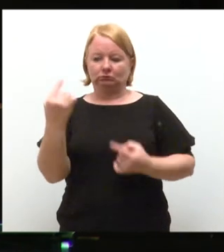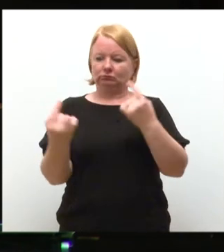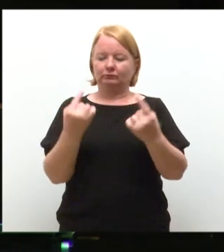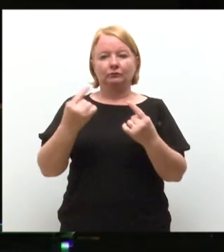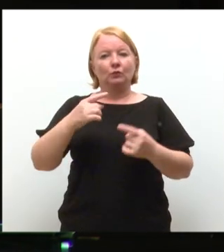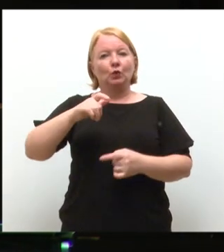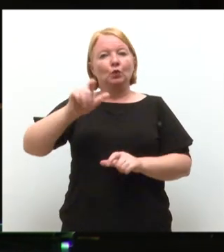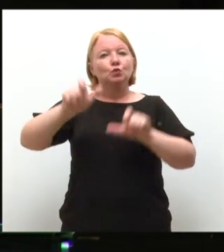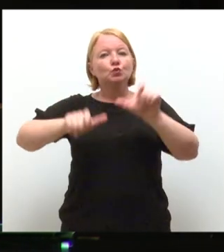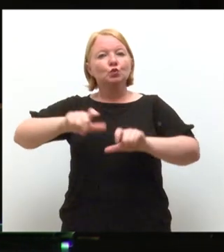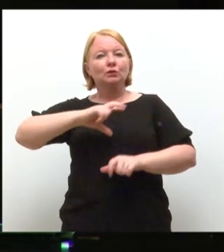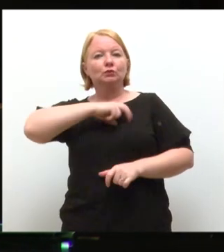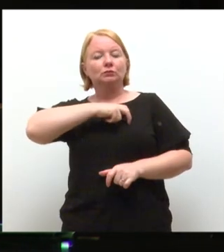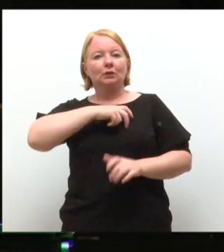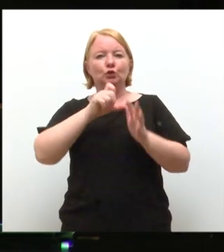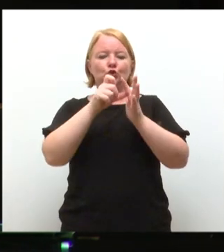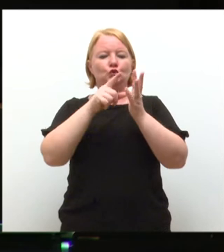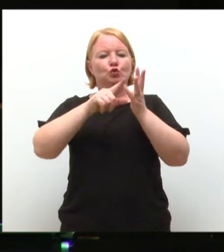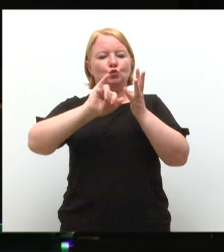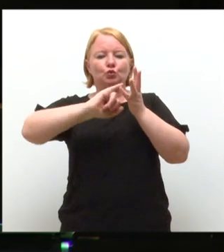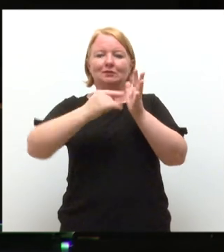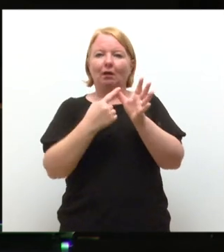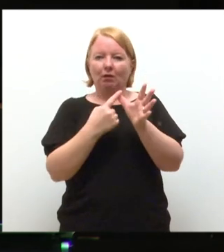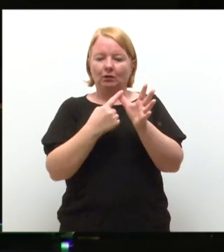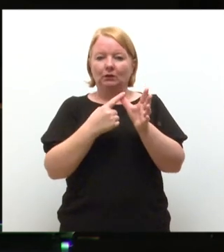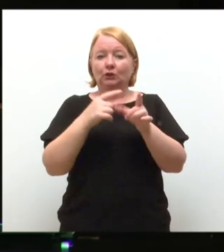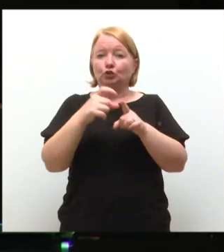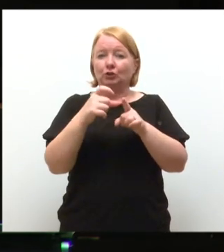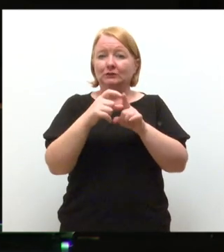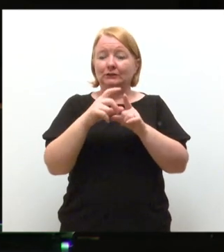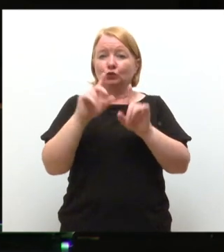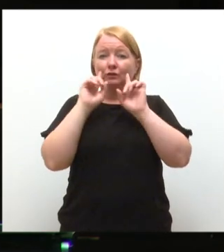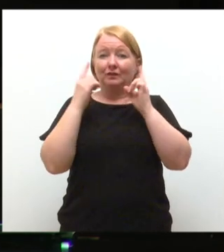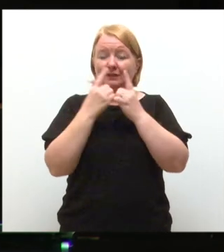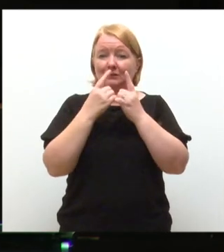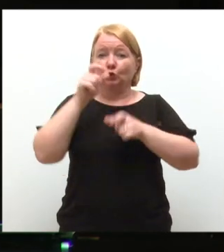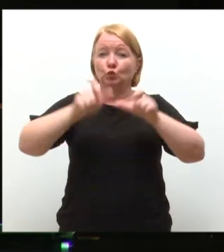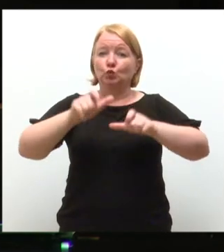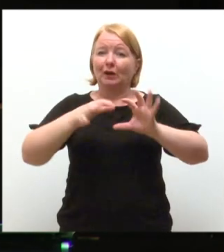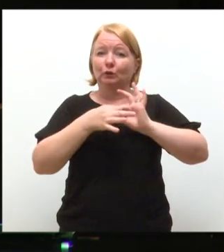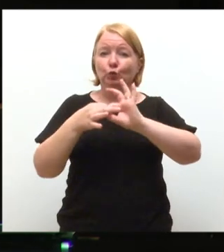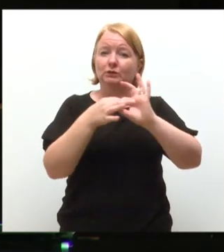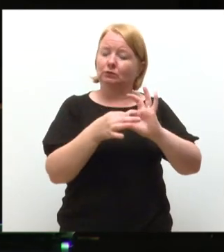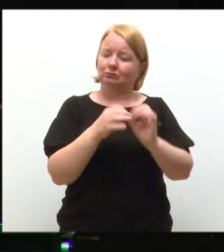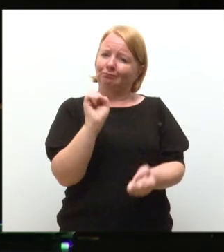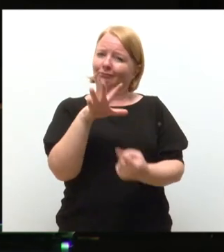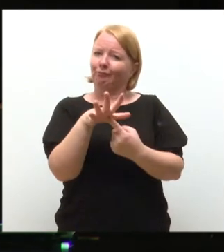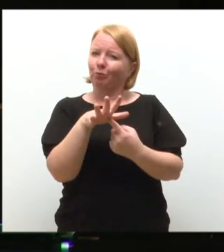Association, DUSA, Dundee University Students' Association, is a vital part of this as well.